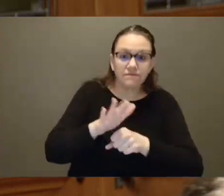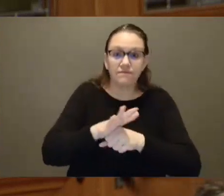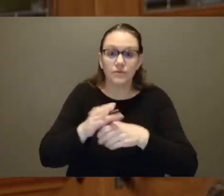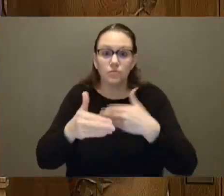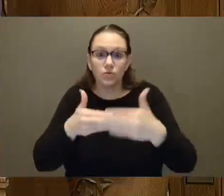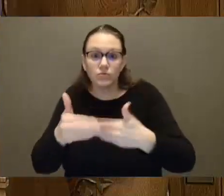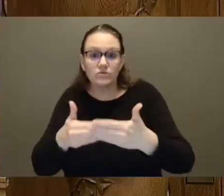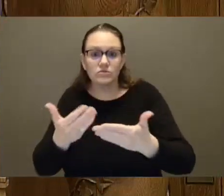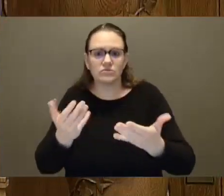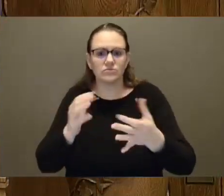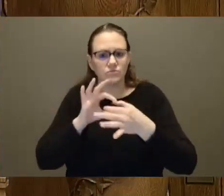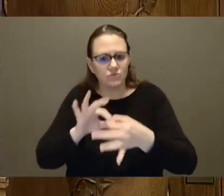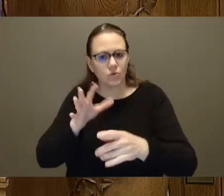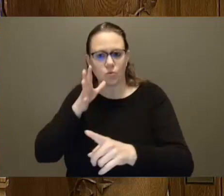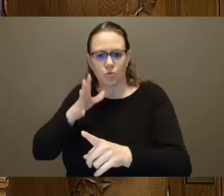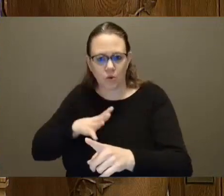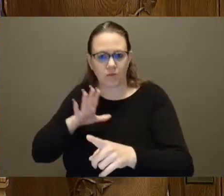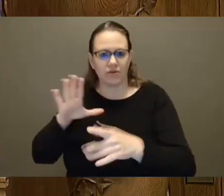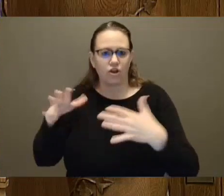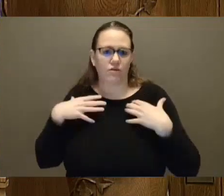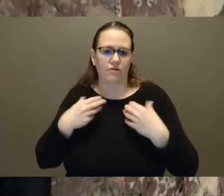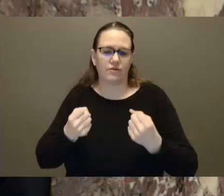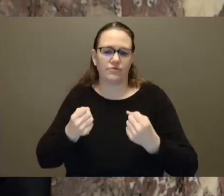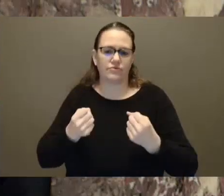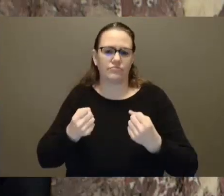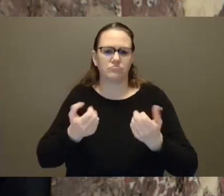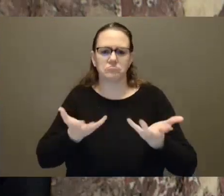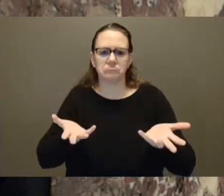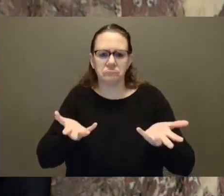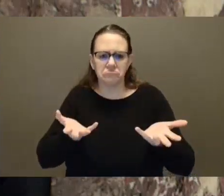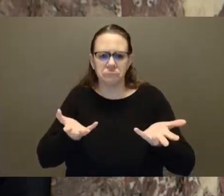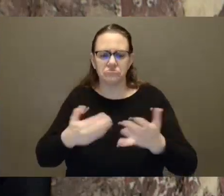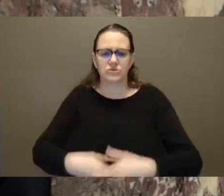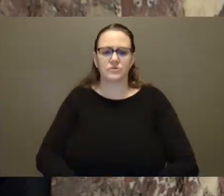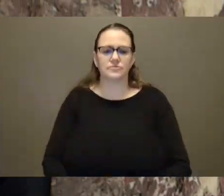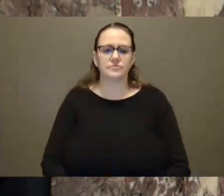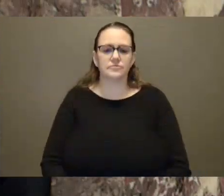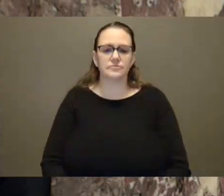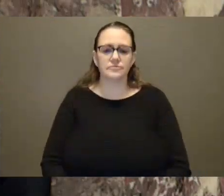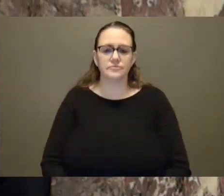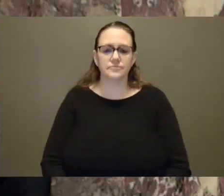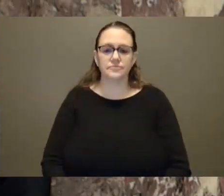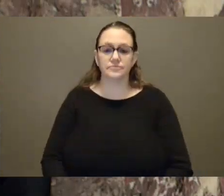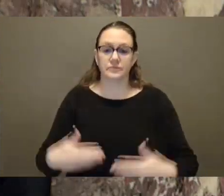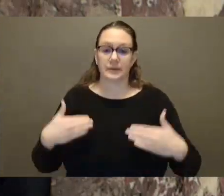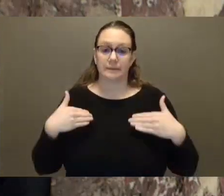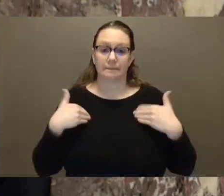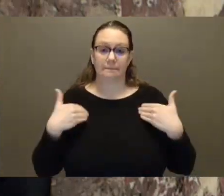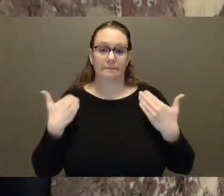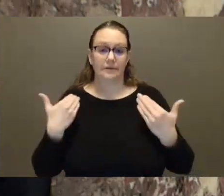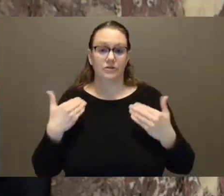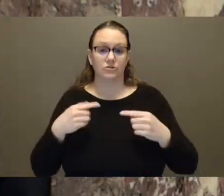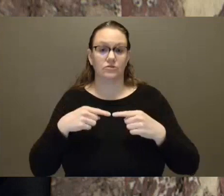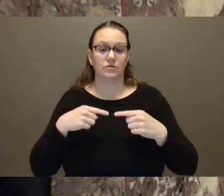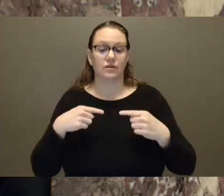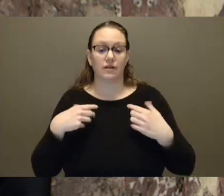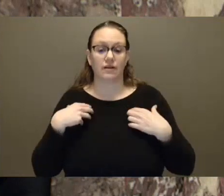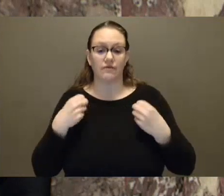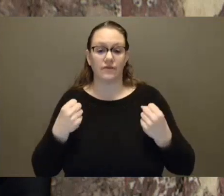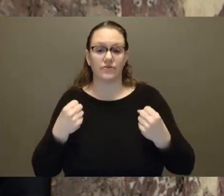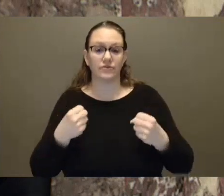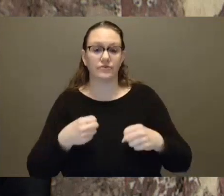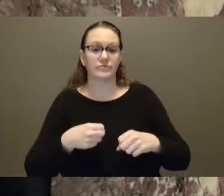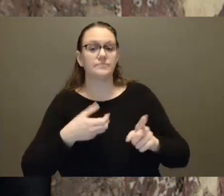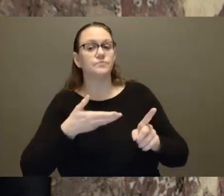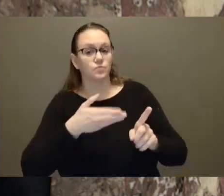Minister of Health? Yes, Honourable Speaker. Further, I would say we have seen very significant progress in support for